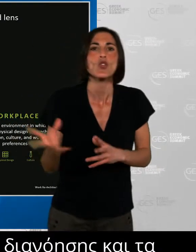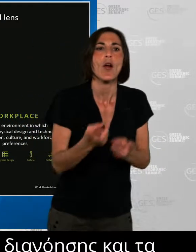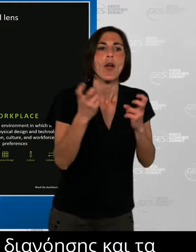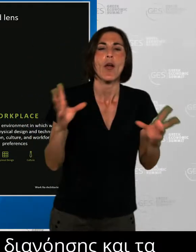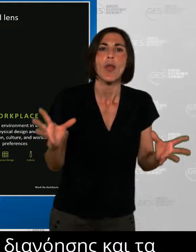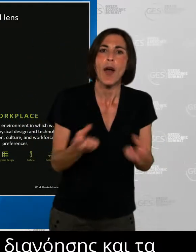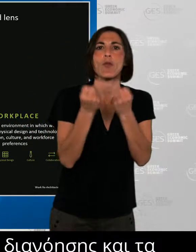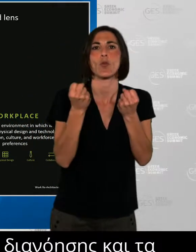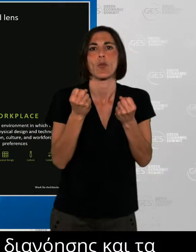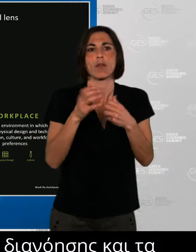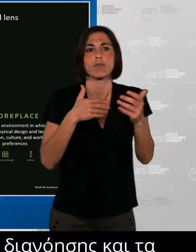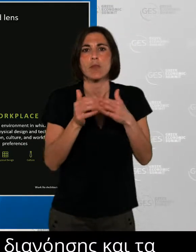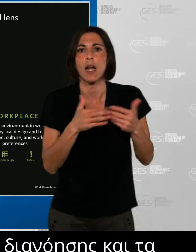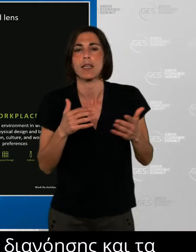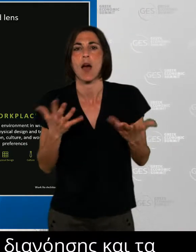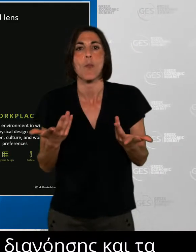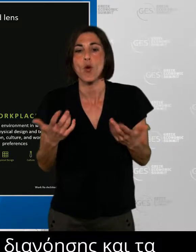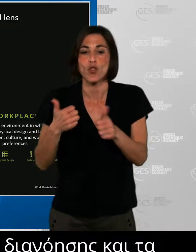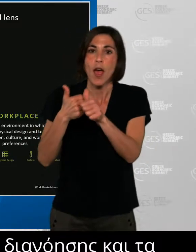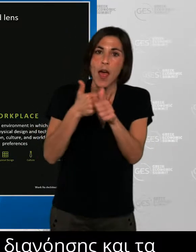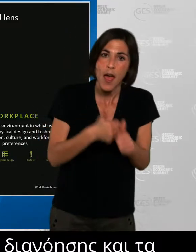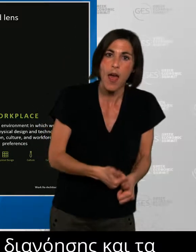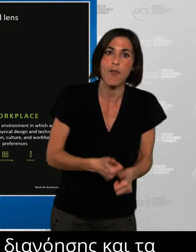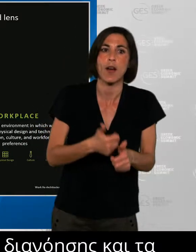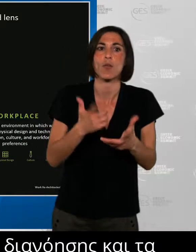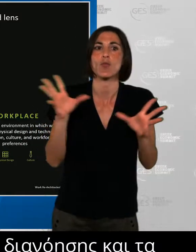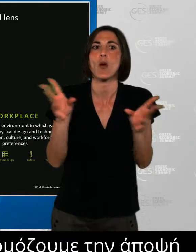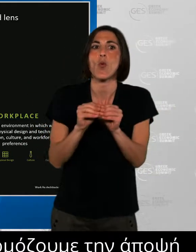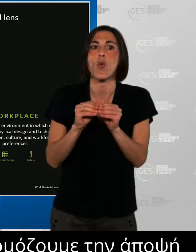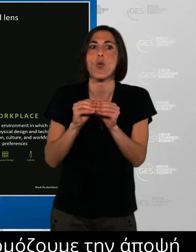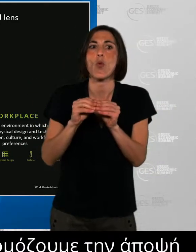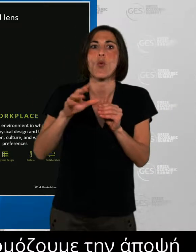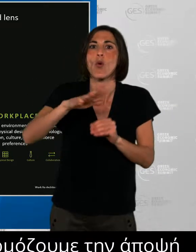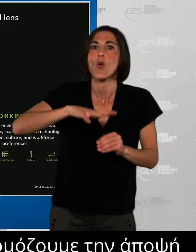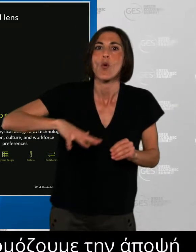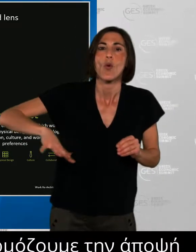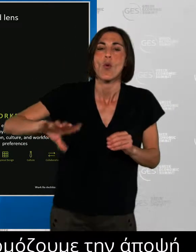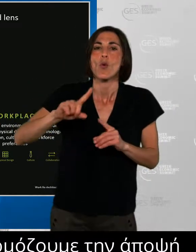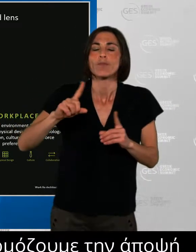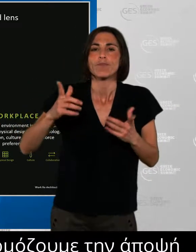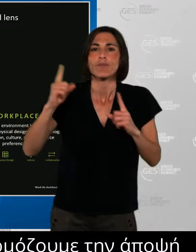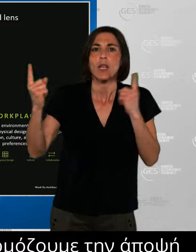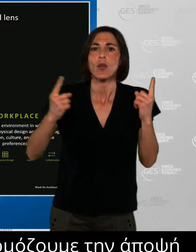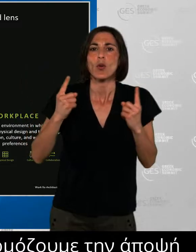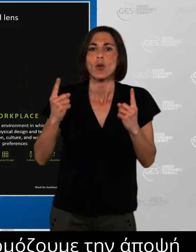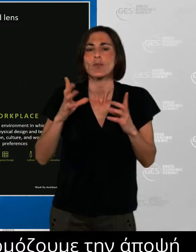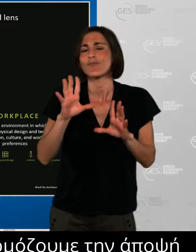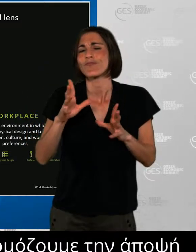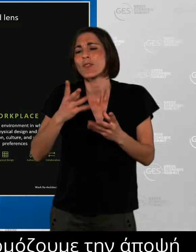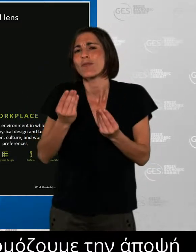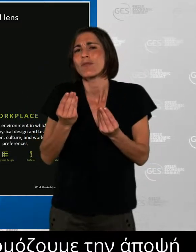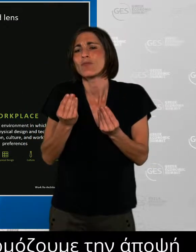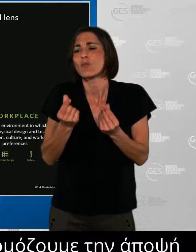skills you need when you need them. And now that we're all on these digital platforms, you can tap into talent in different ways globally than ever before.